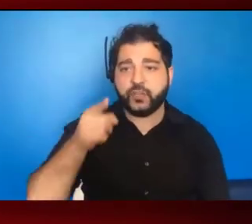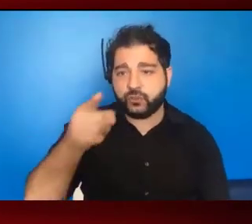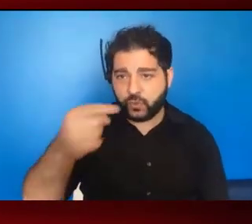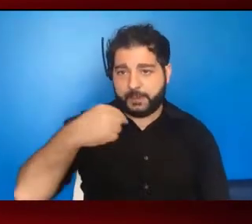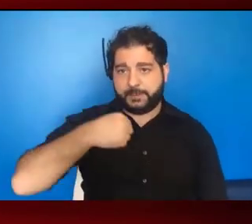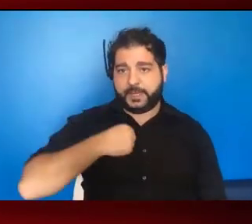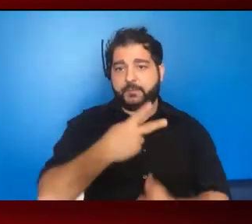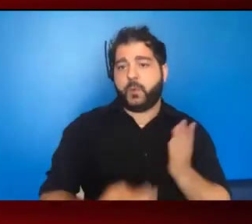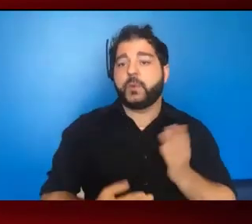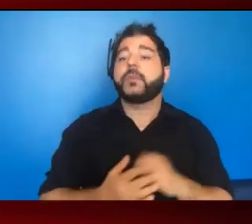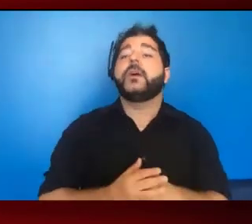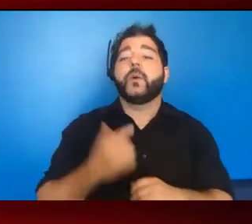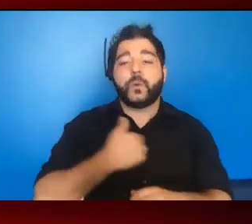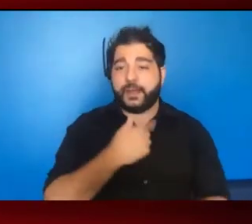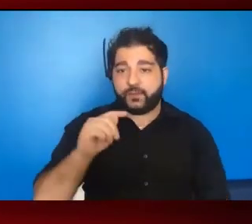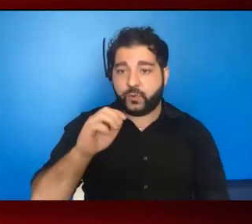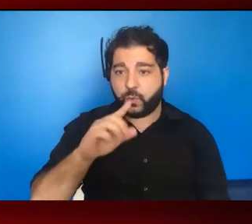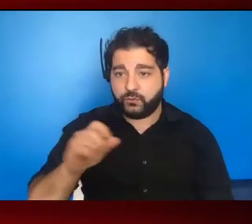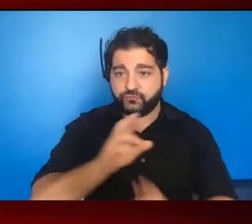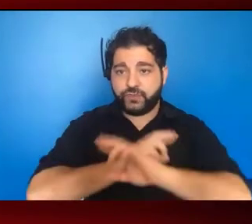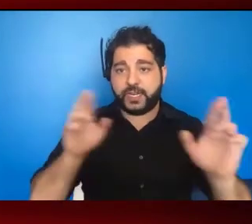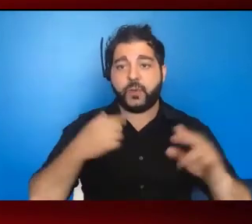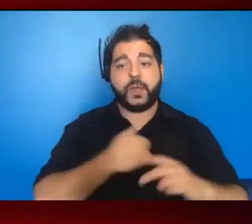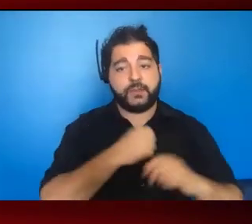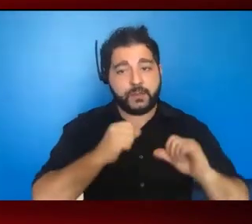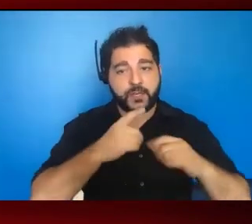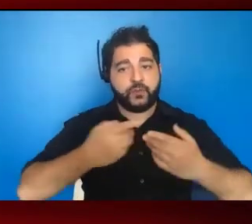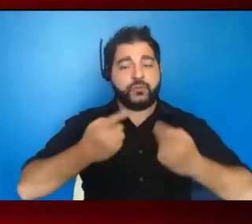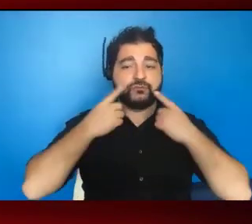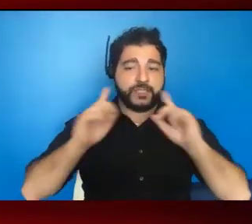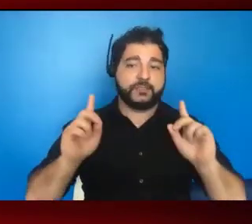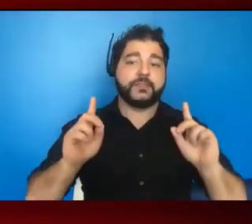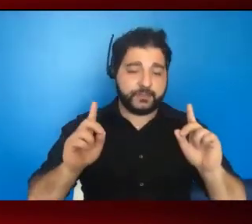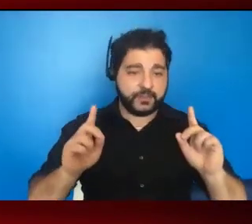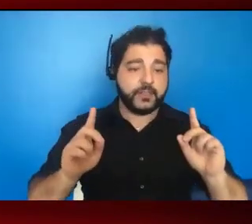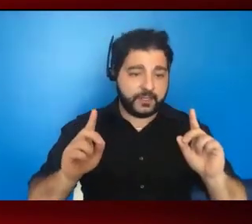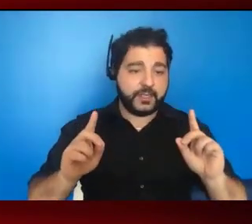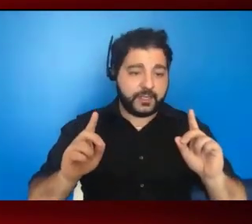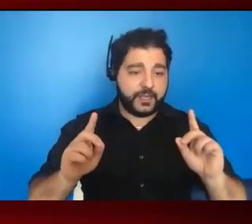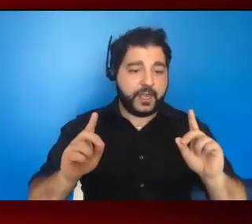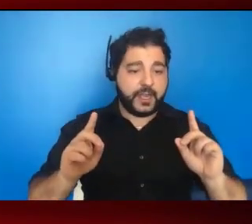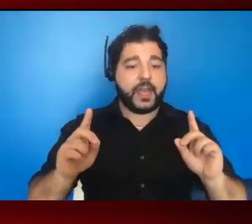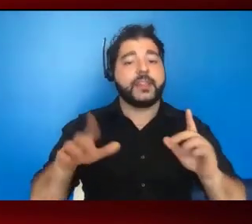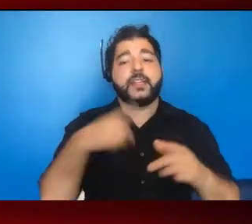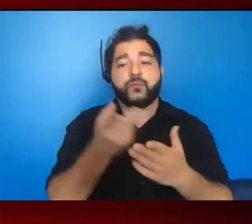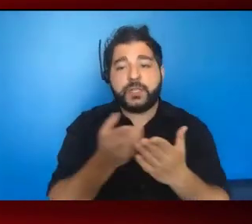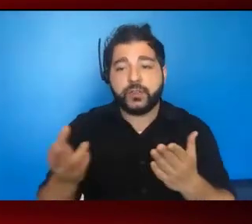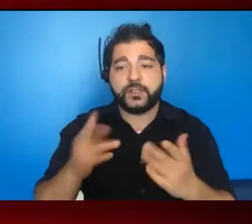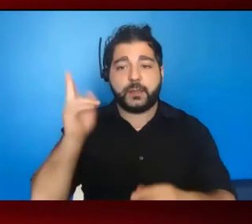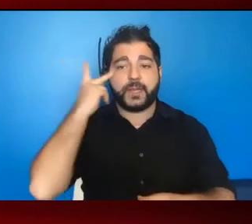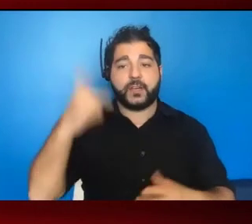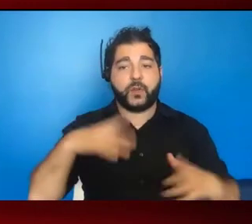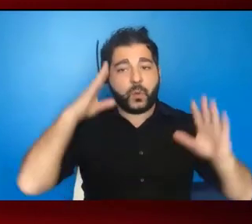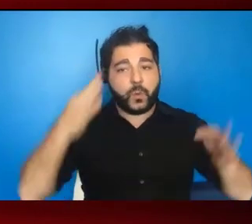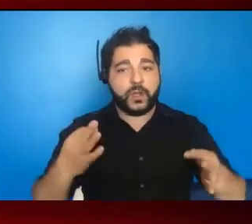we have the tools at our hand, we have the ability to achieve this. And it is about both resources and the political will to be